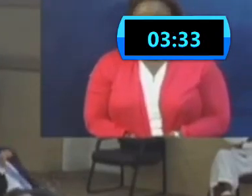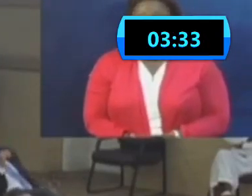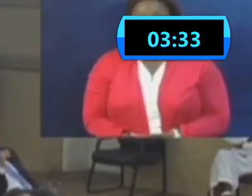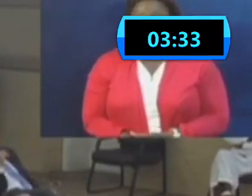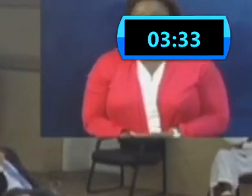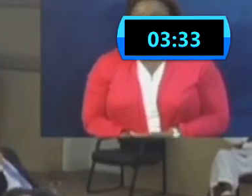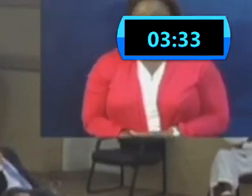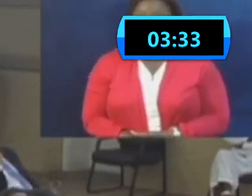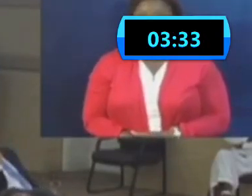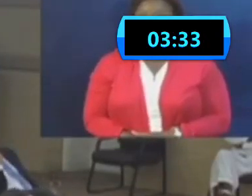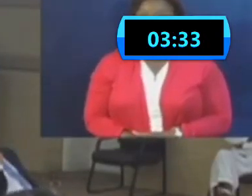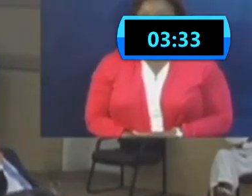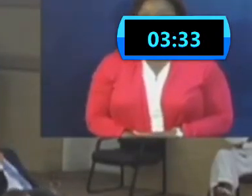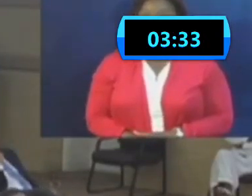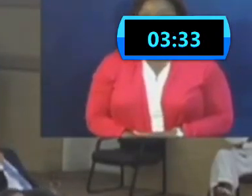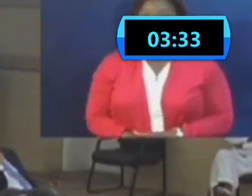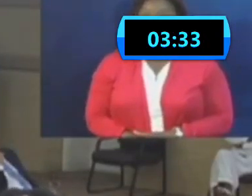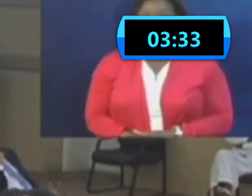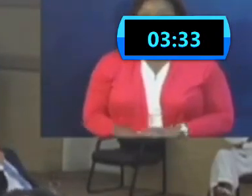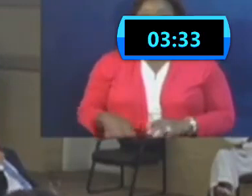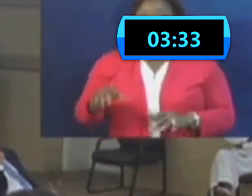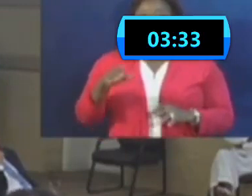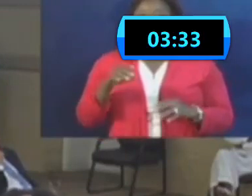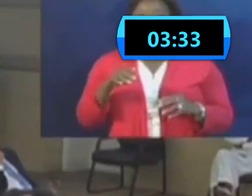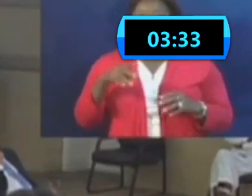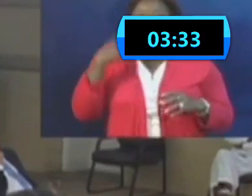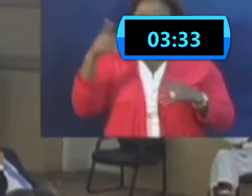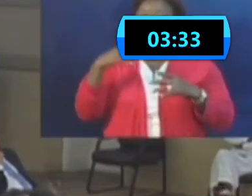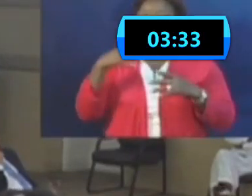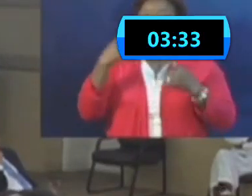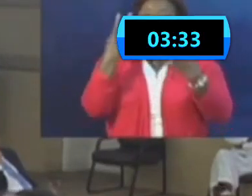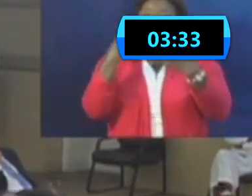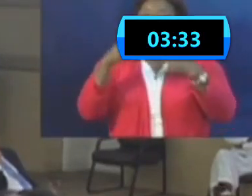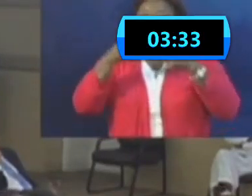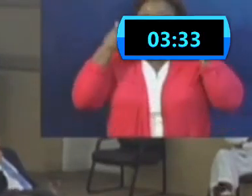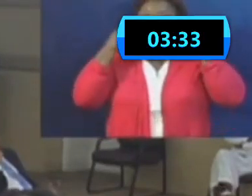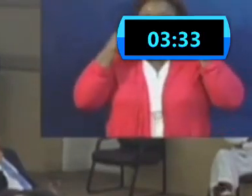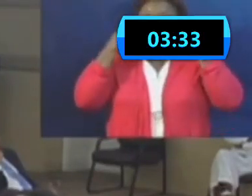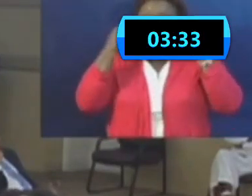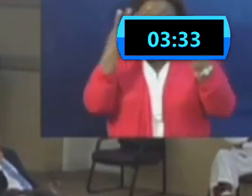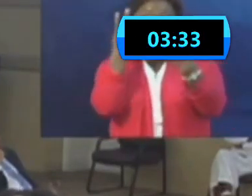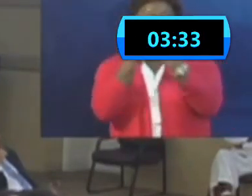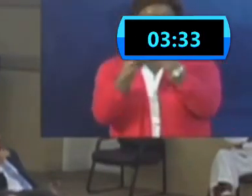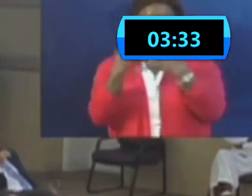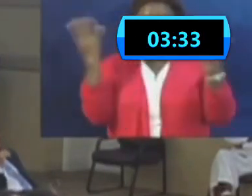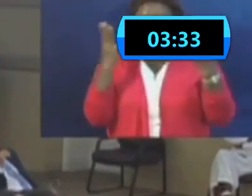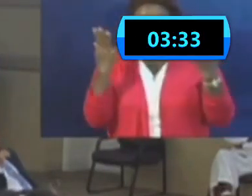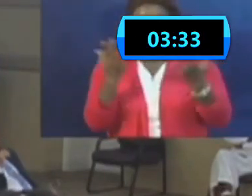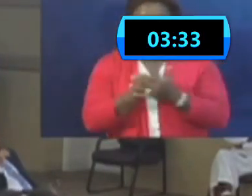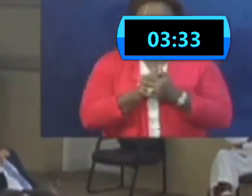Well, there will be one group that will be all over. So we know that they'll be spreading anything that they have.